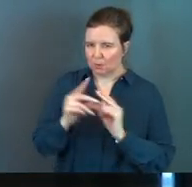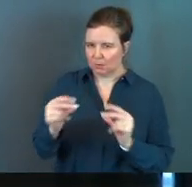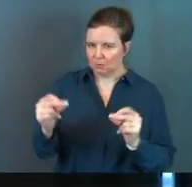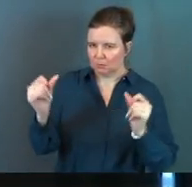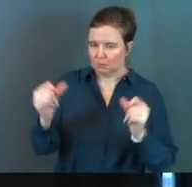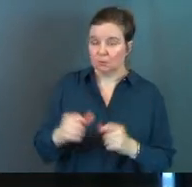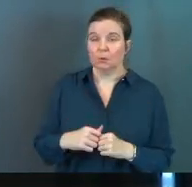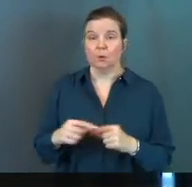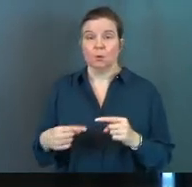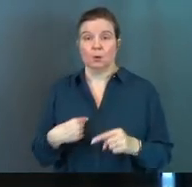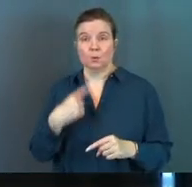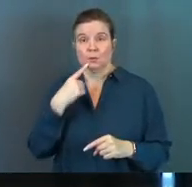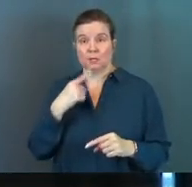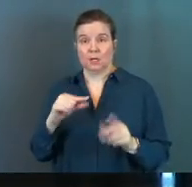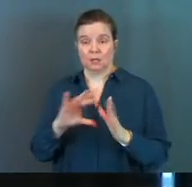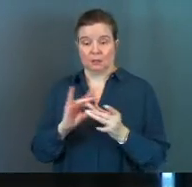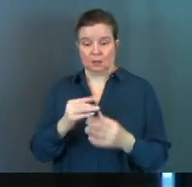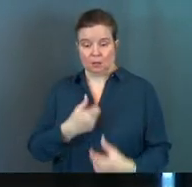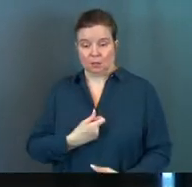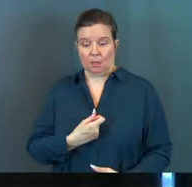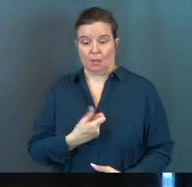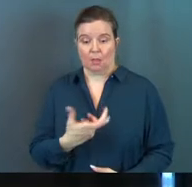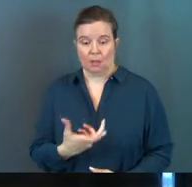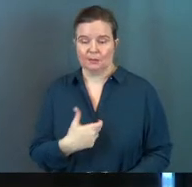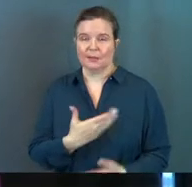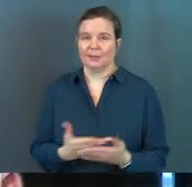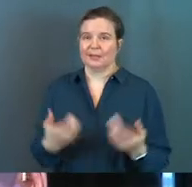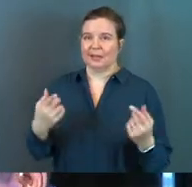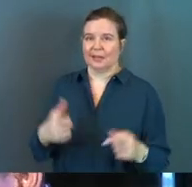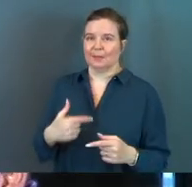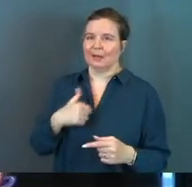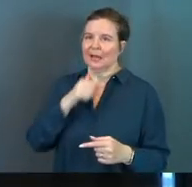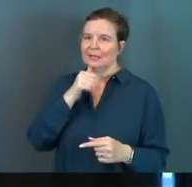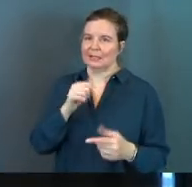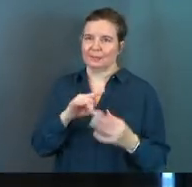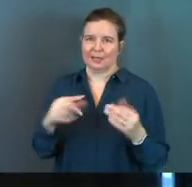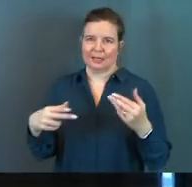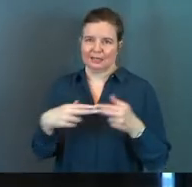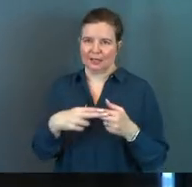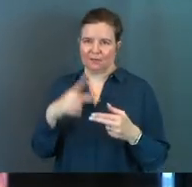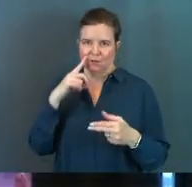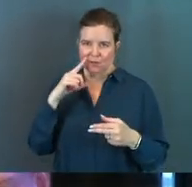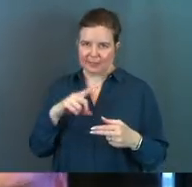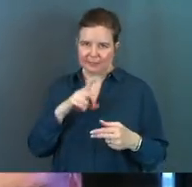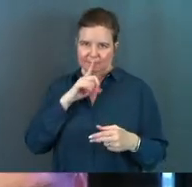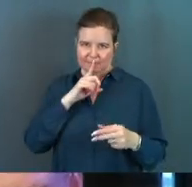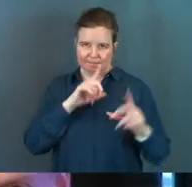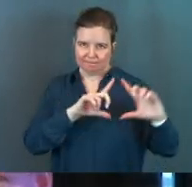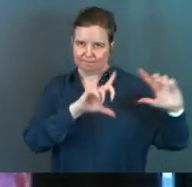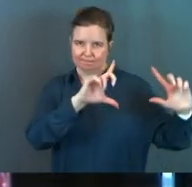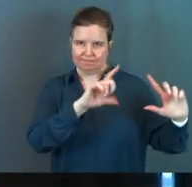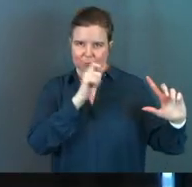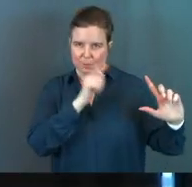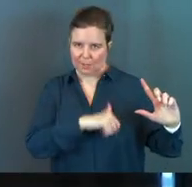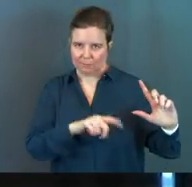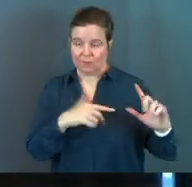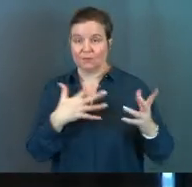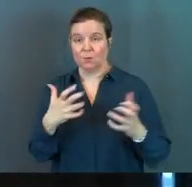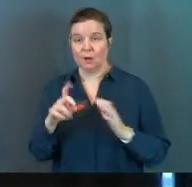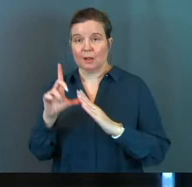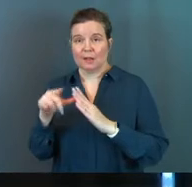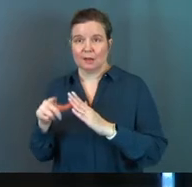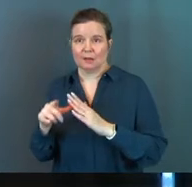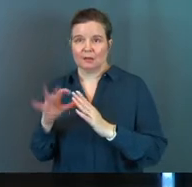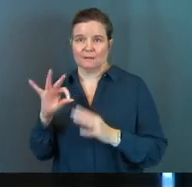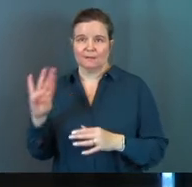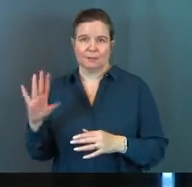really quick. When we say those words to our kids, there's some things that happen. Now, didn't make a slide about this. If you want these later on,